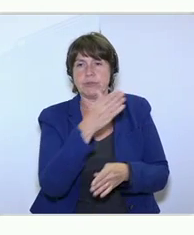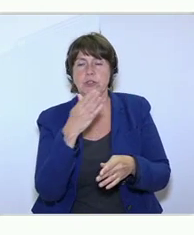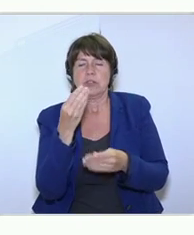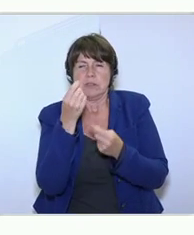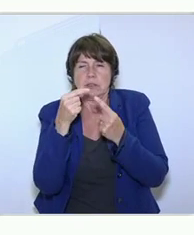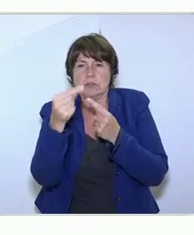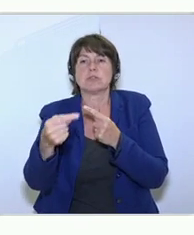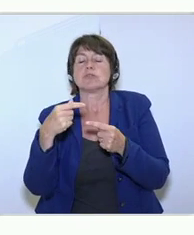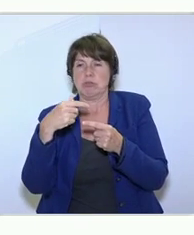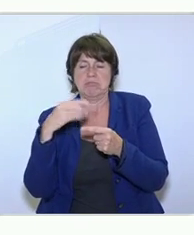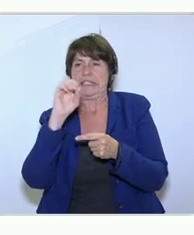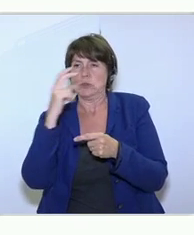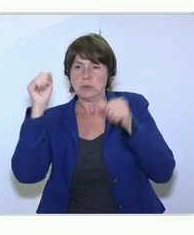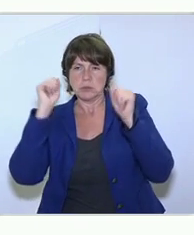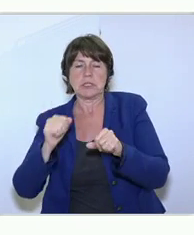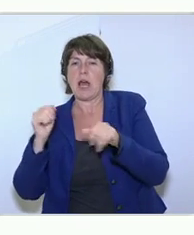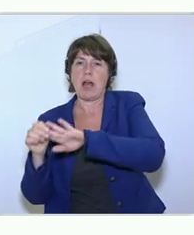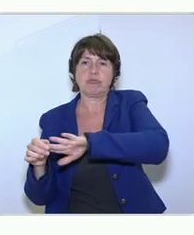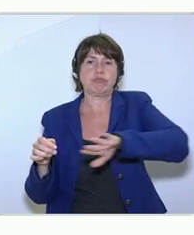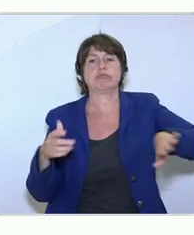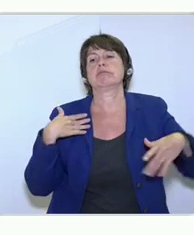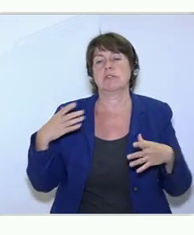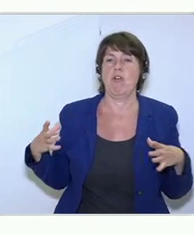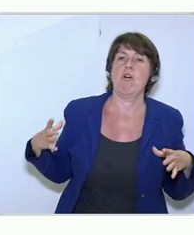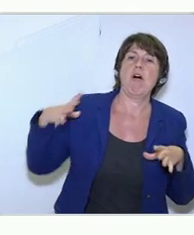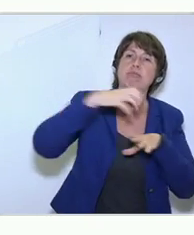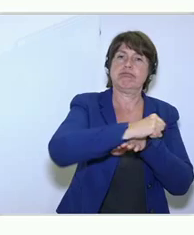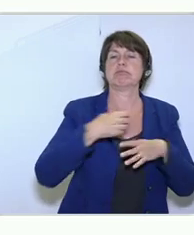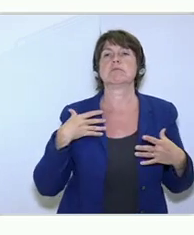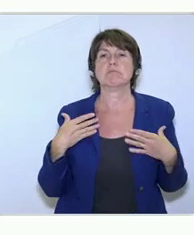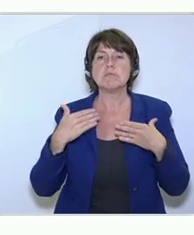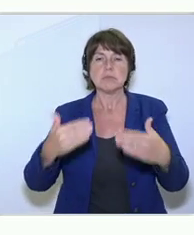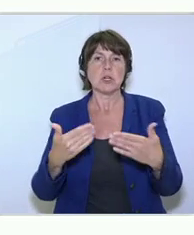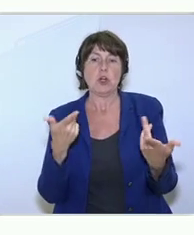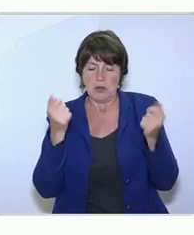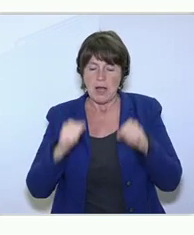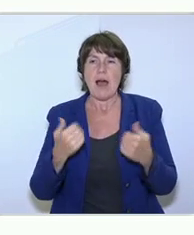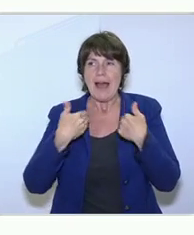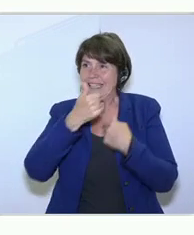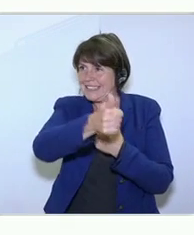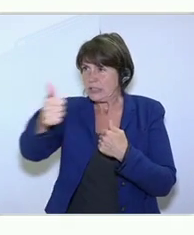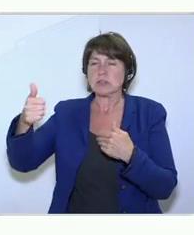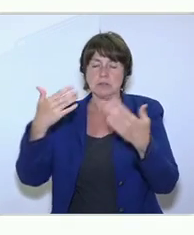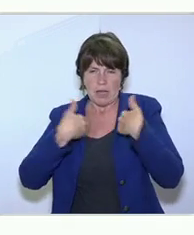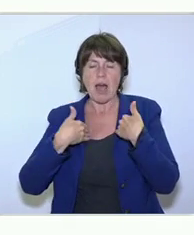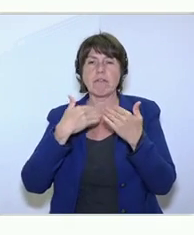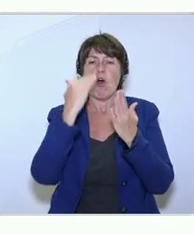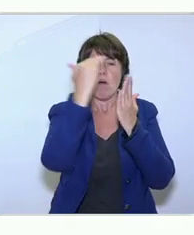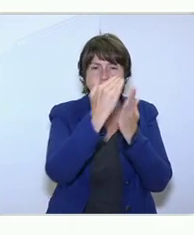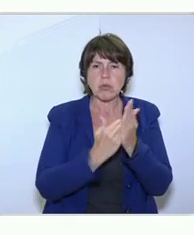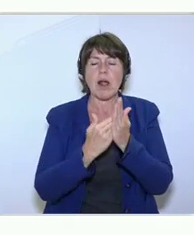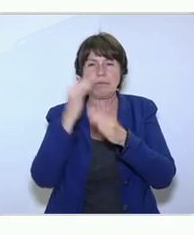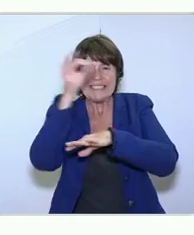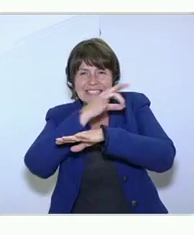community that has any decent size of programming, design, development community can build